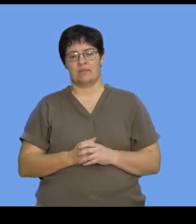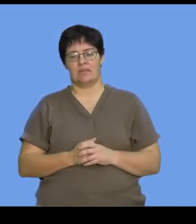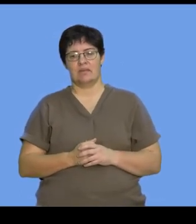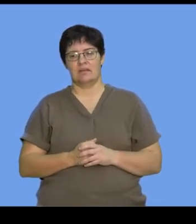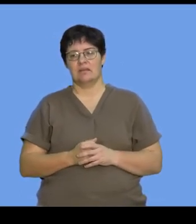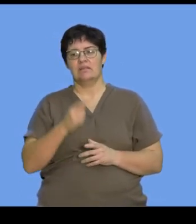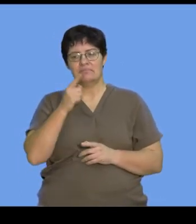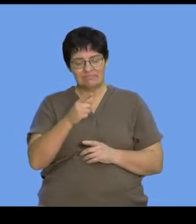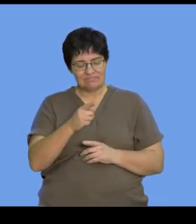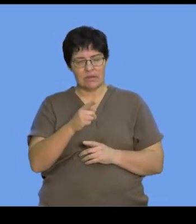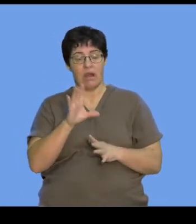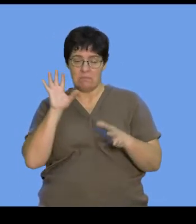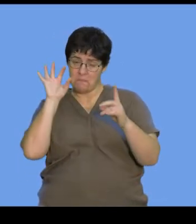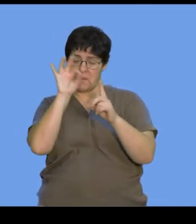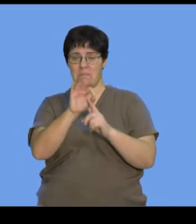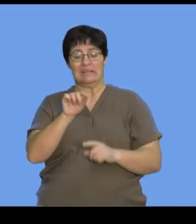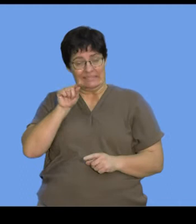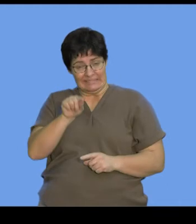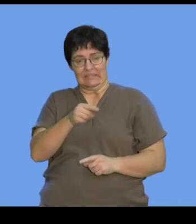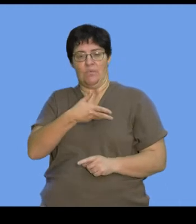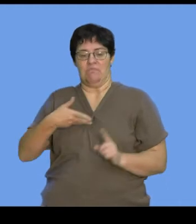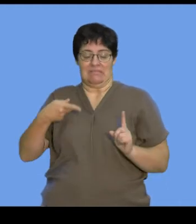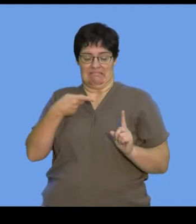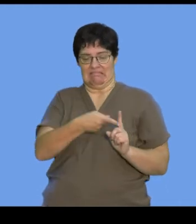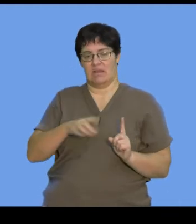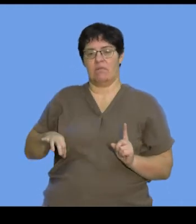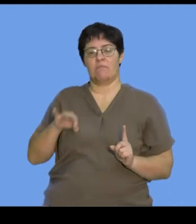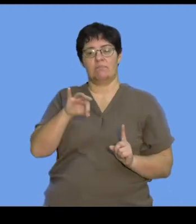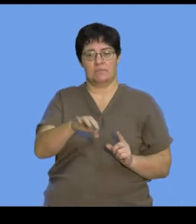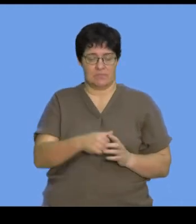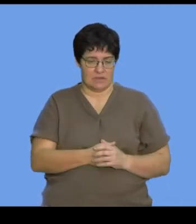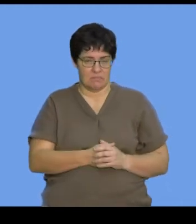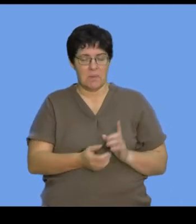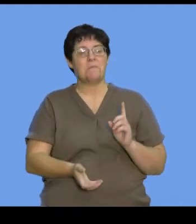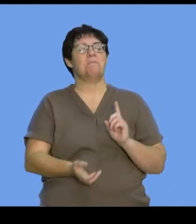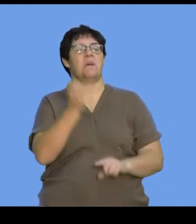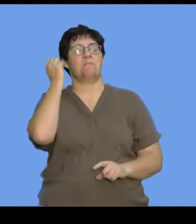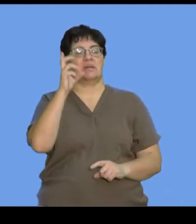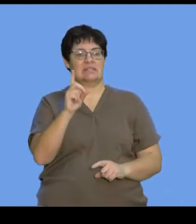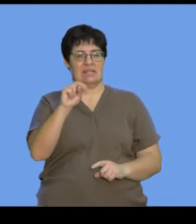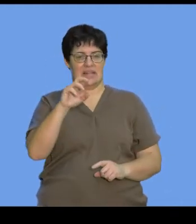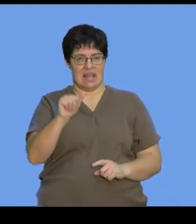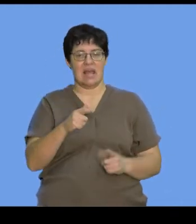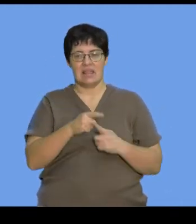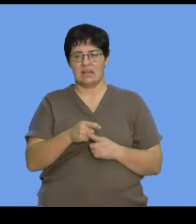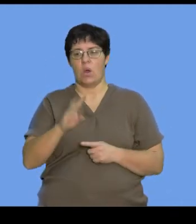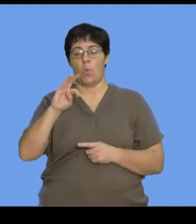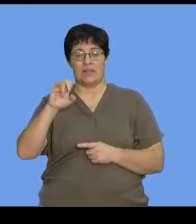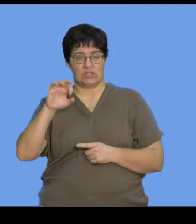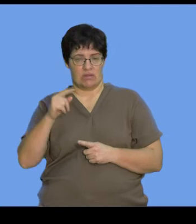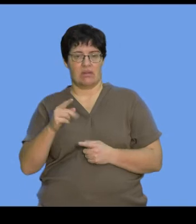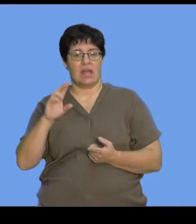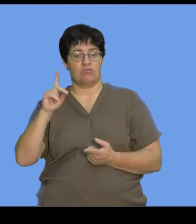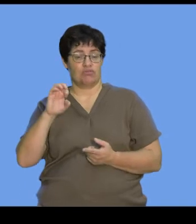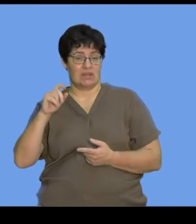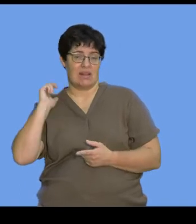And these were significant in her contribution to the discovery of DNA that Watson and Creek later on